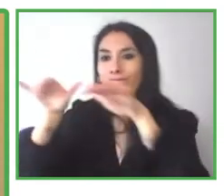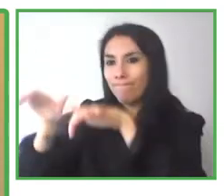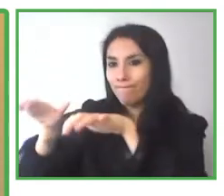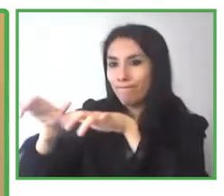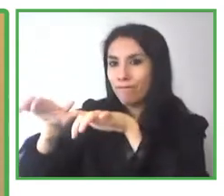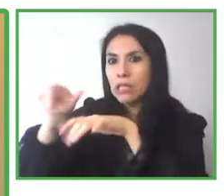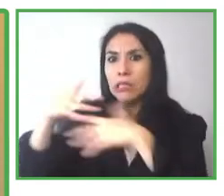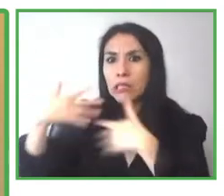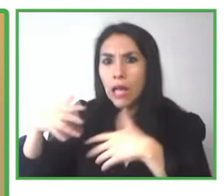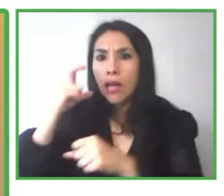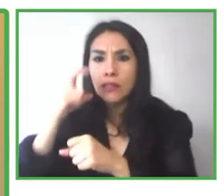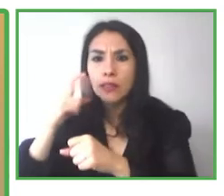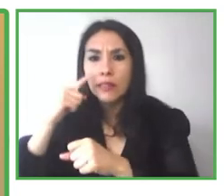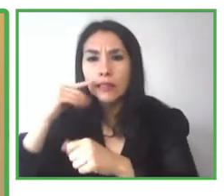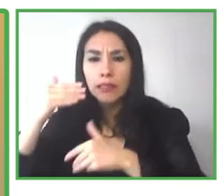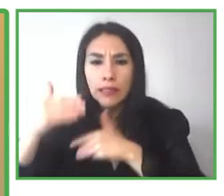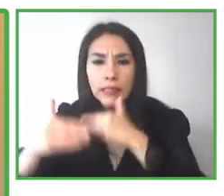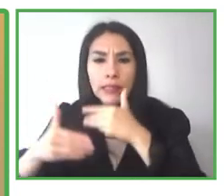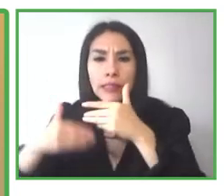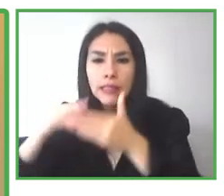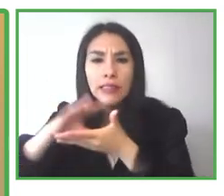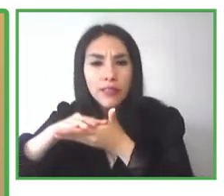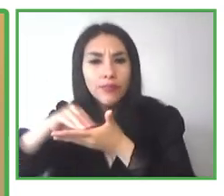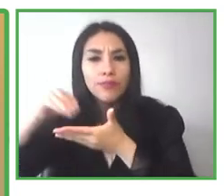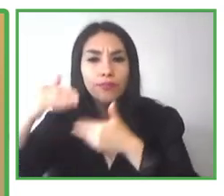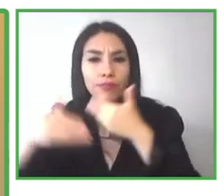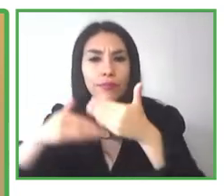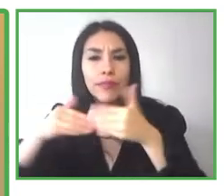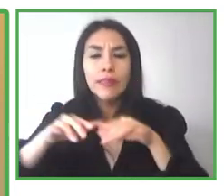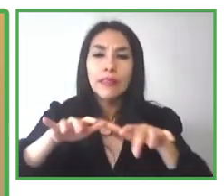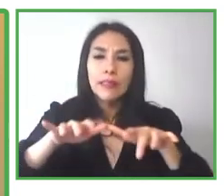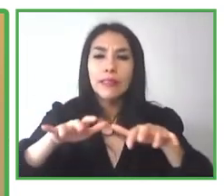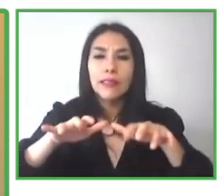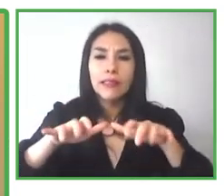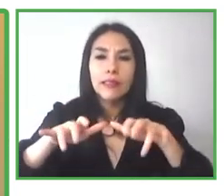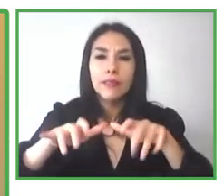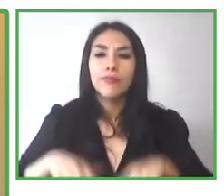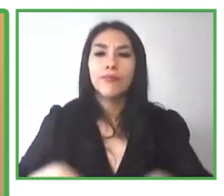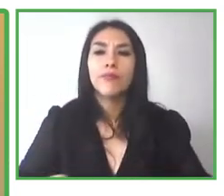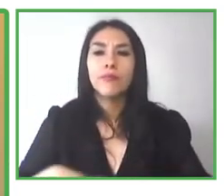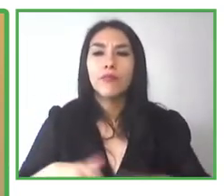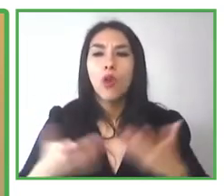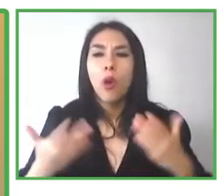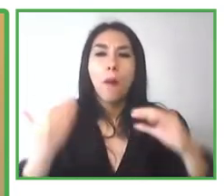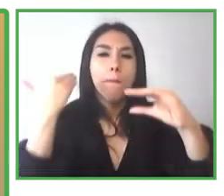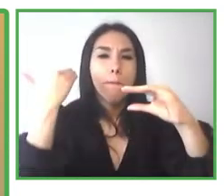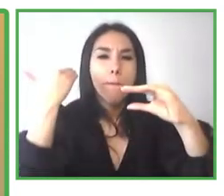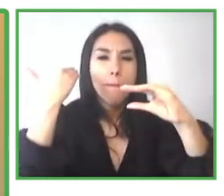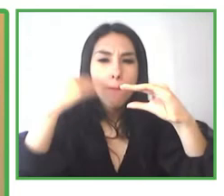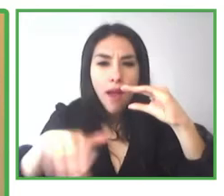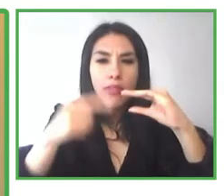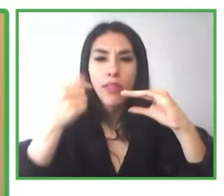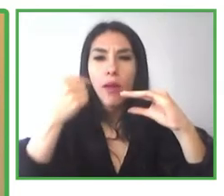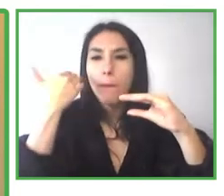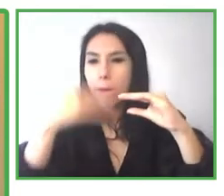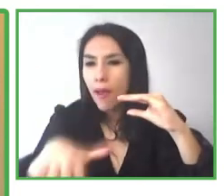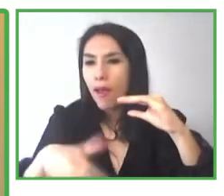just the same one else, and the other person would have no idea that I was blind.